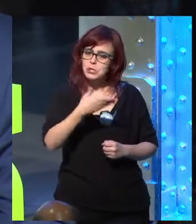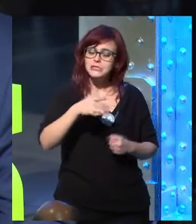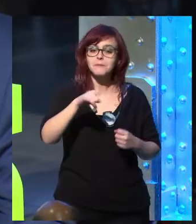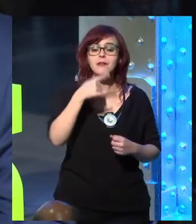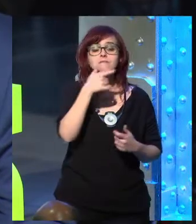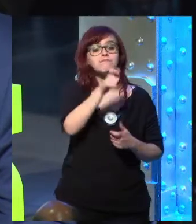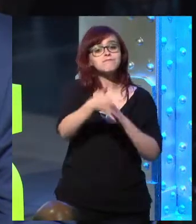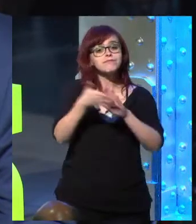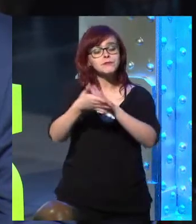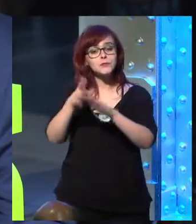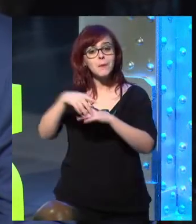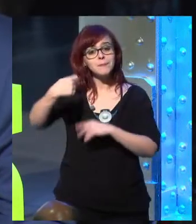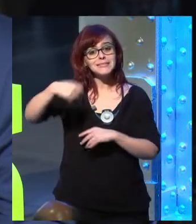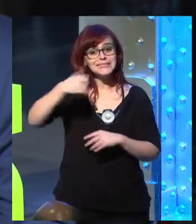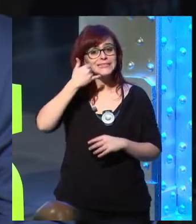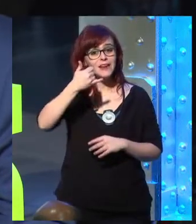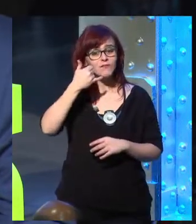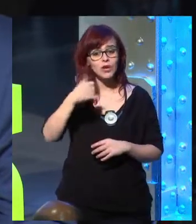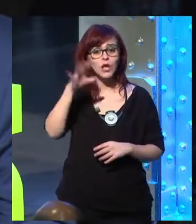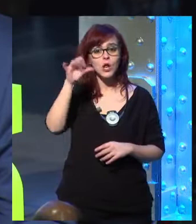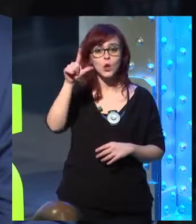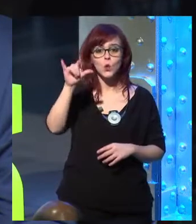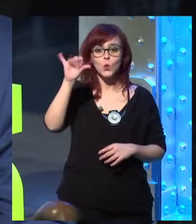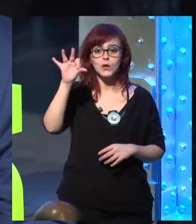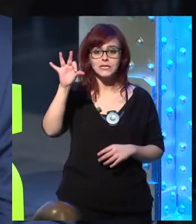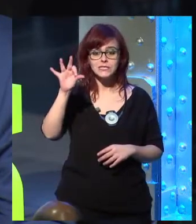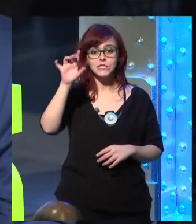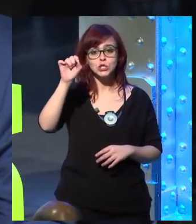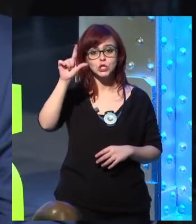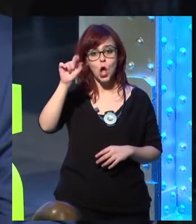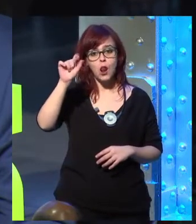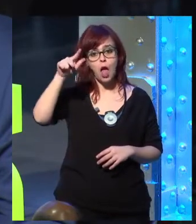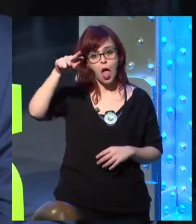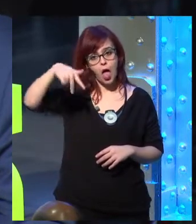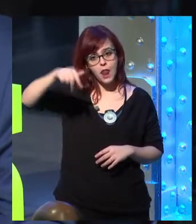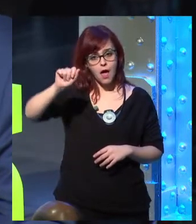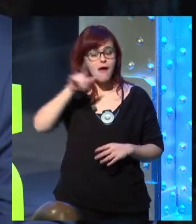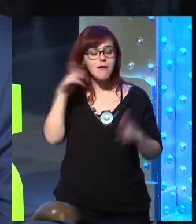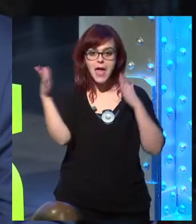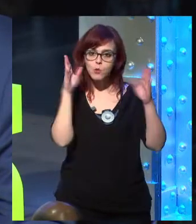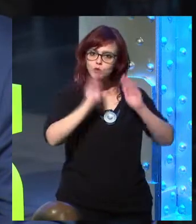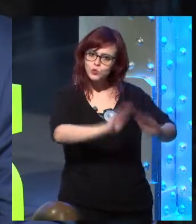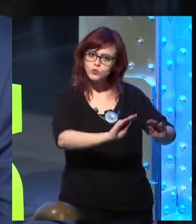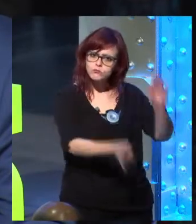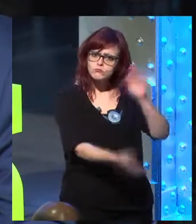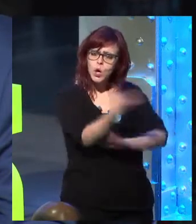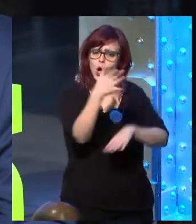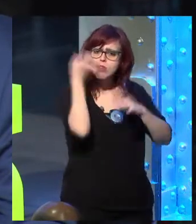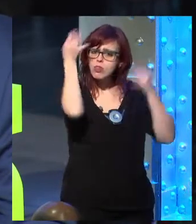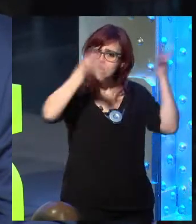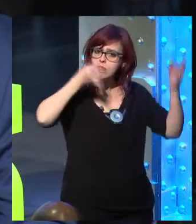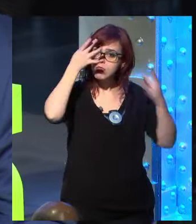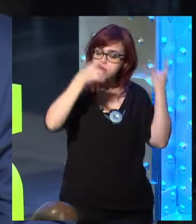and I have to mention Luis Solana, was the CEO of Telefonica, he's not among us, but during his,